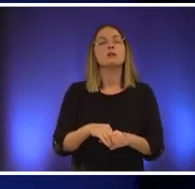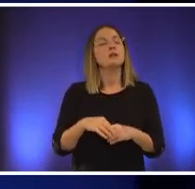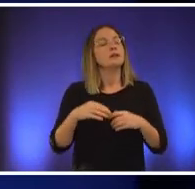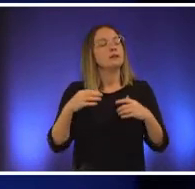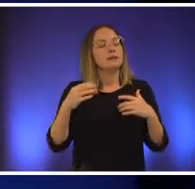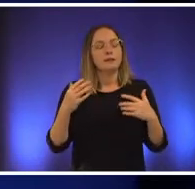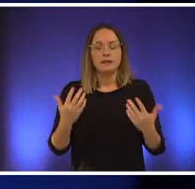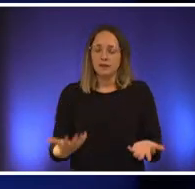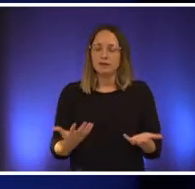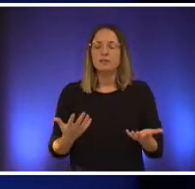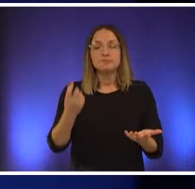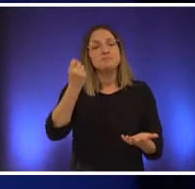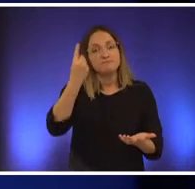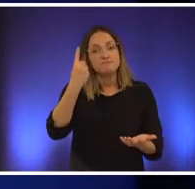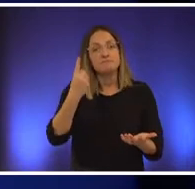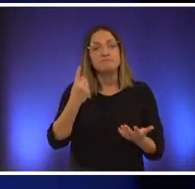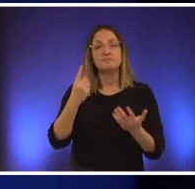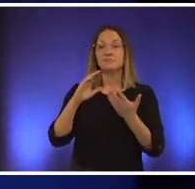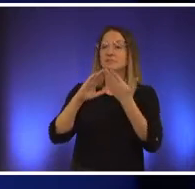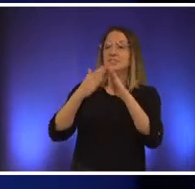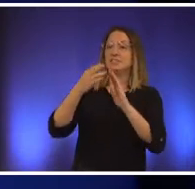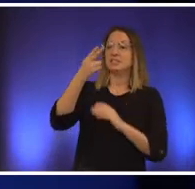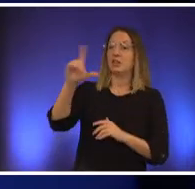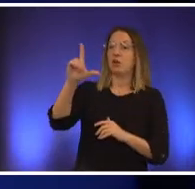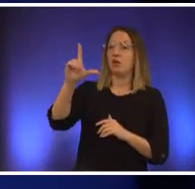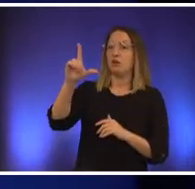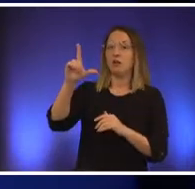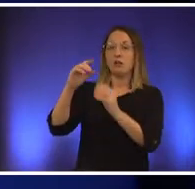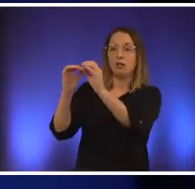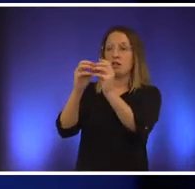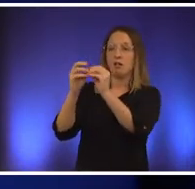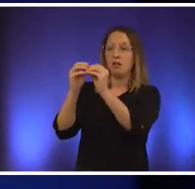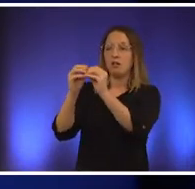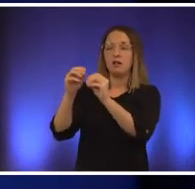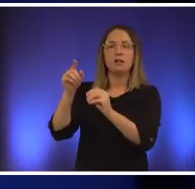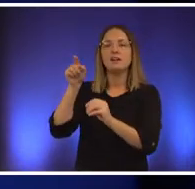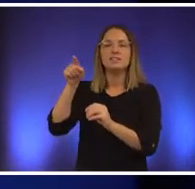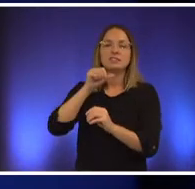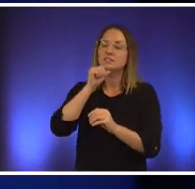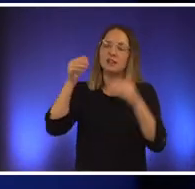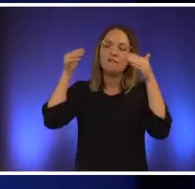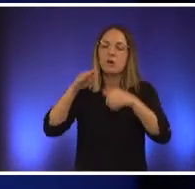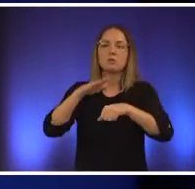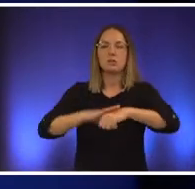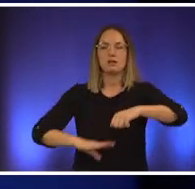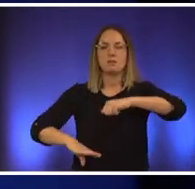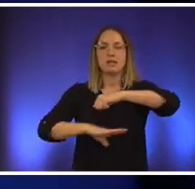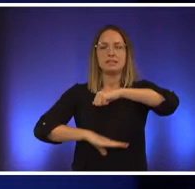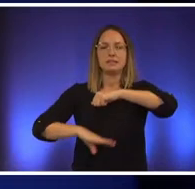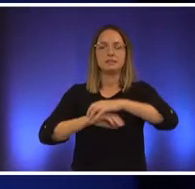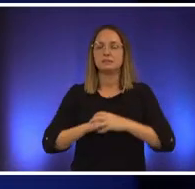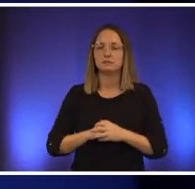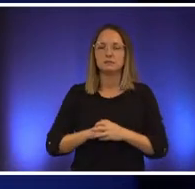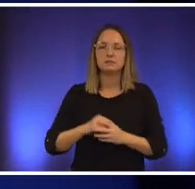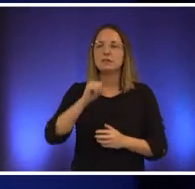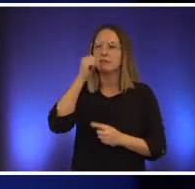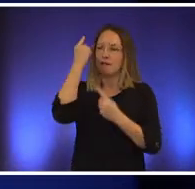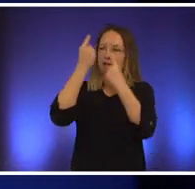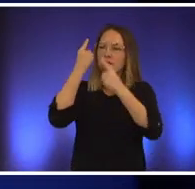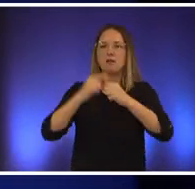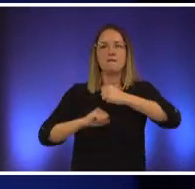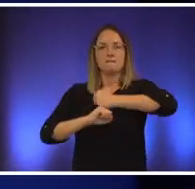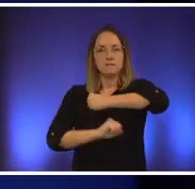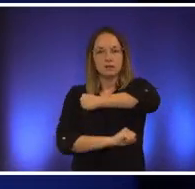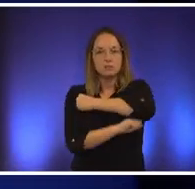where city hall is not taking care of the basics it's not focusing on fundamental things that we need to